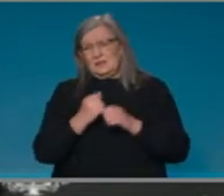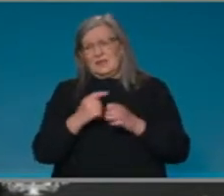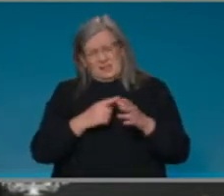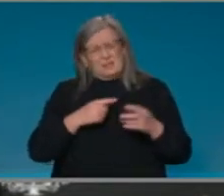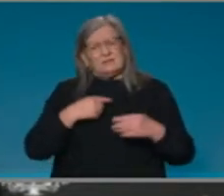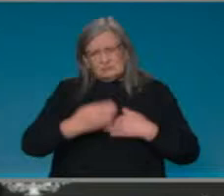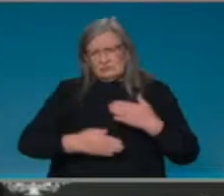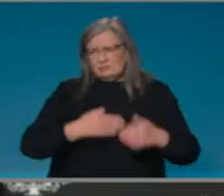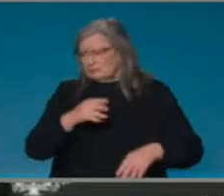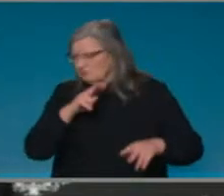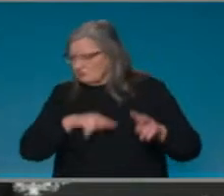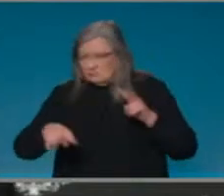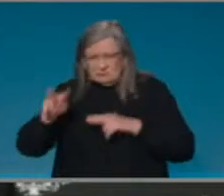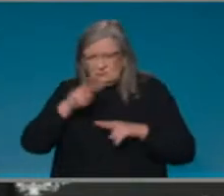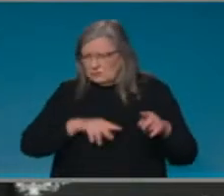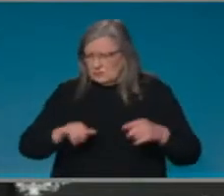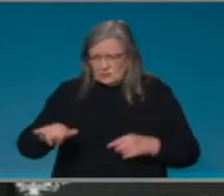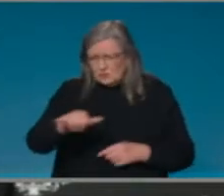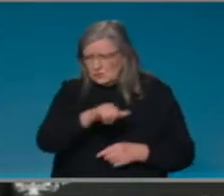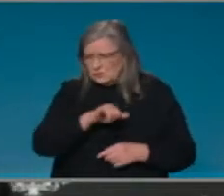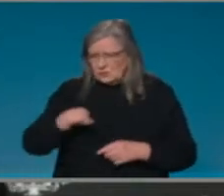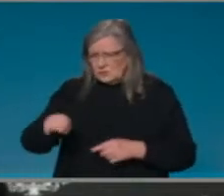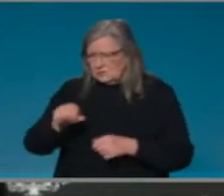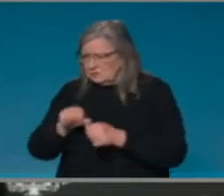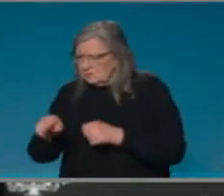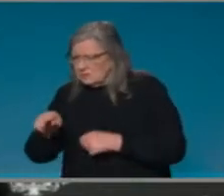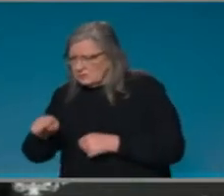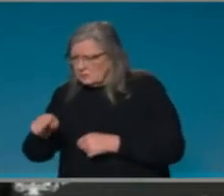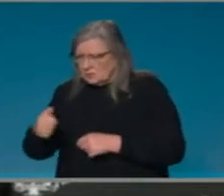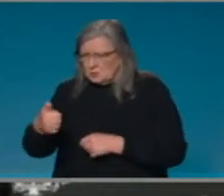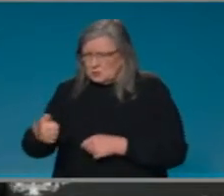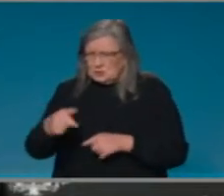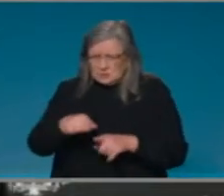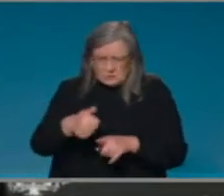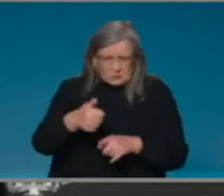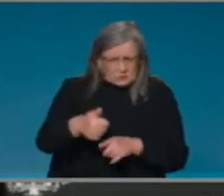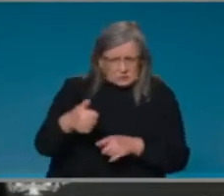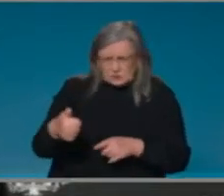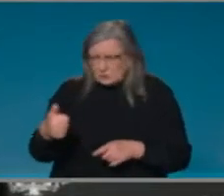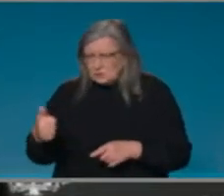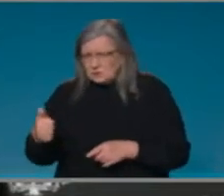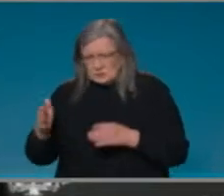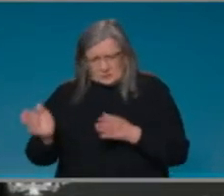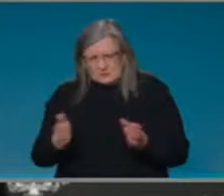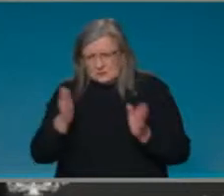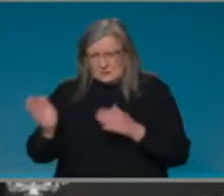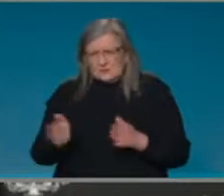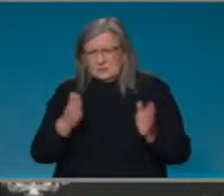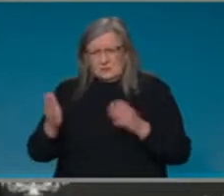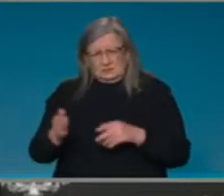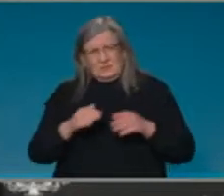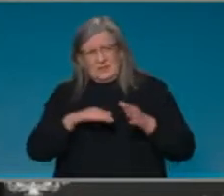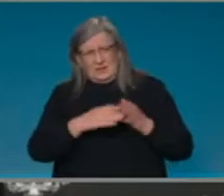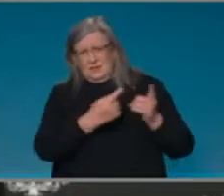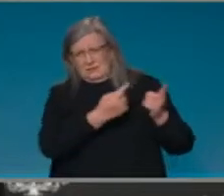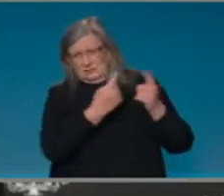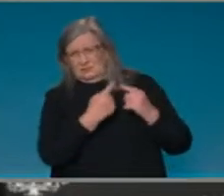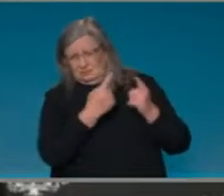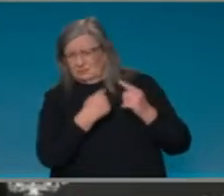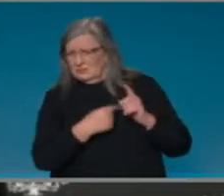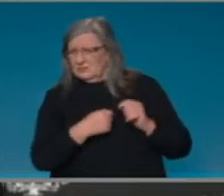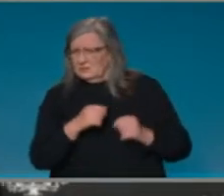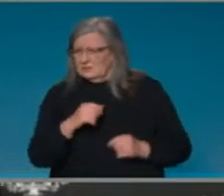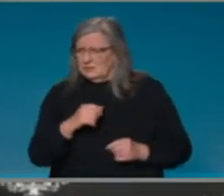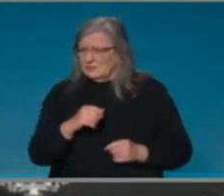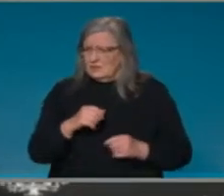the rapid antigen tests themselves. And now on the basis of their medical advice, I'm hopeful that these tests will be